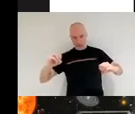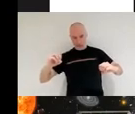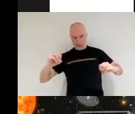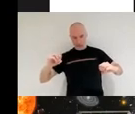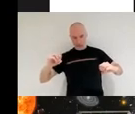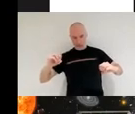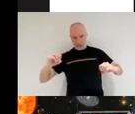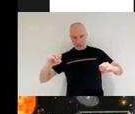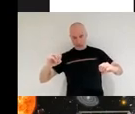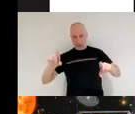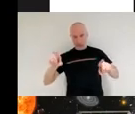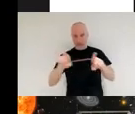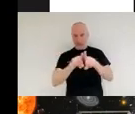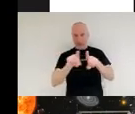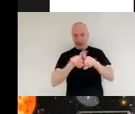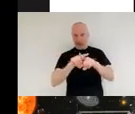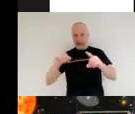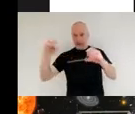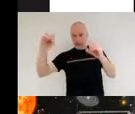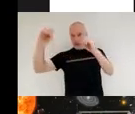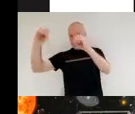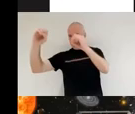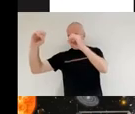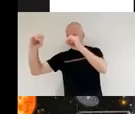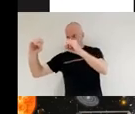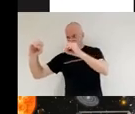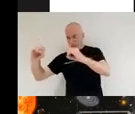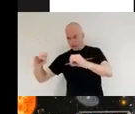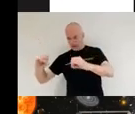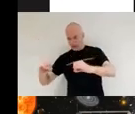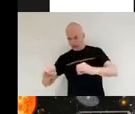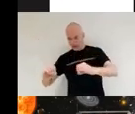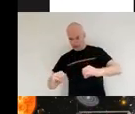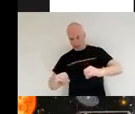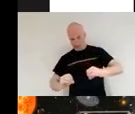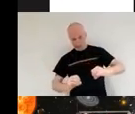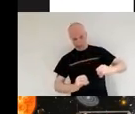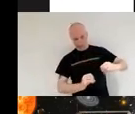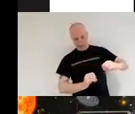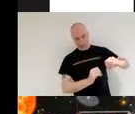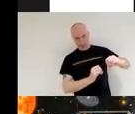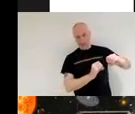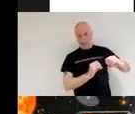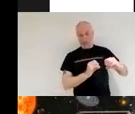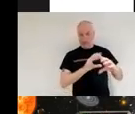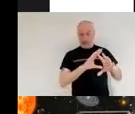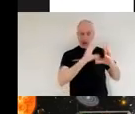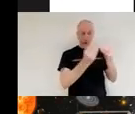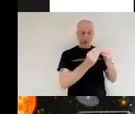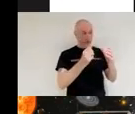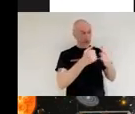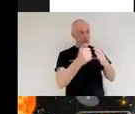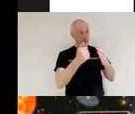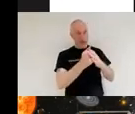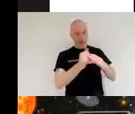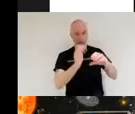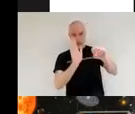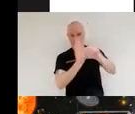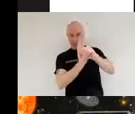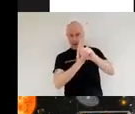they stay in step the earth stays constantly between the sun and our spacecraft